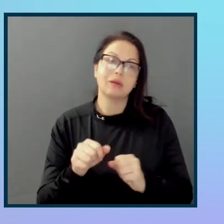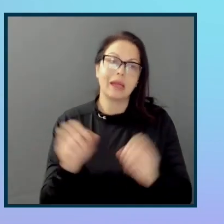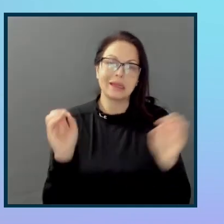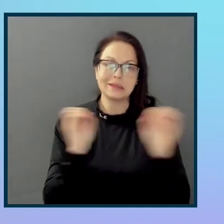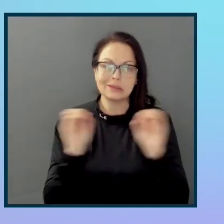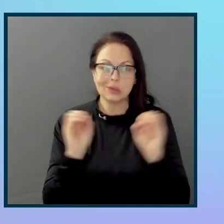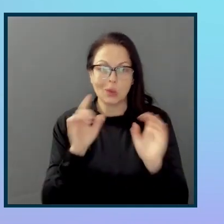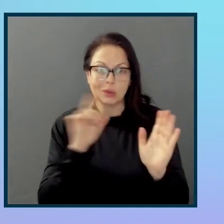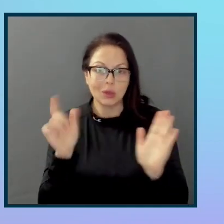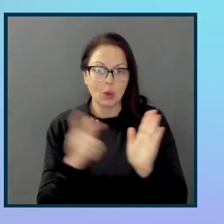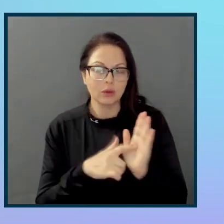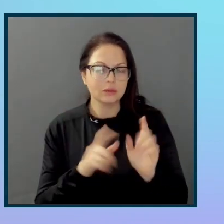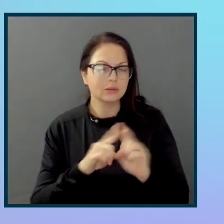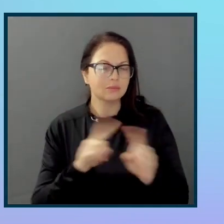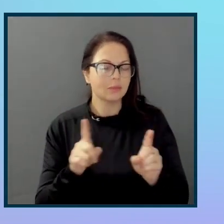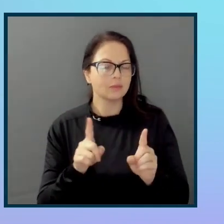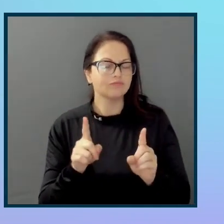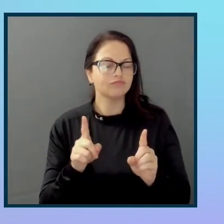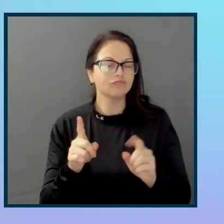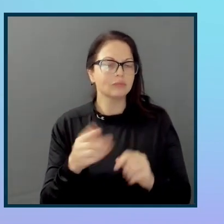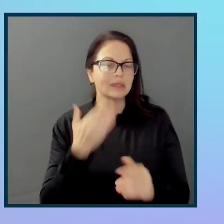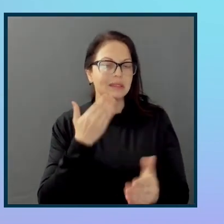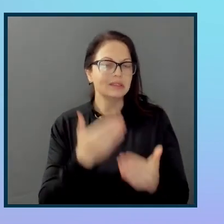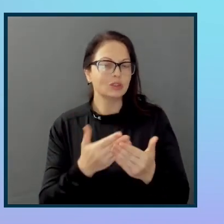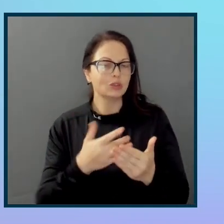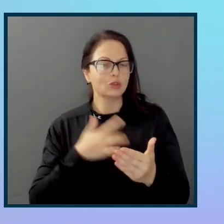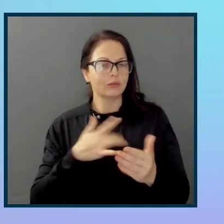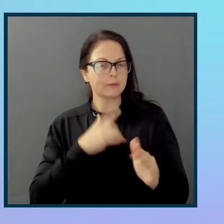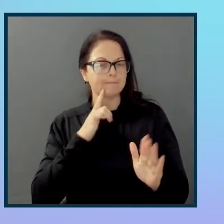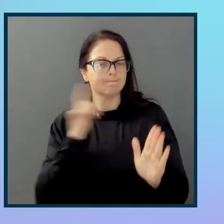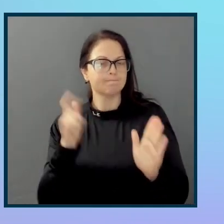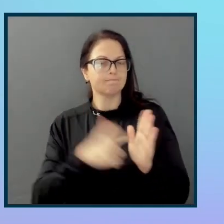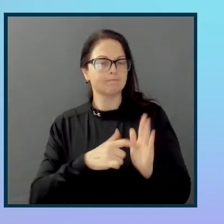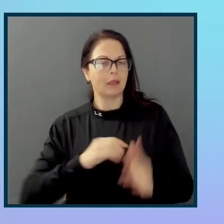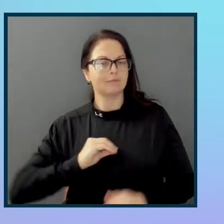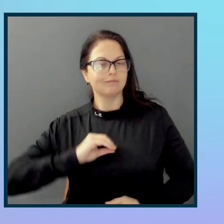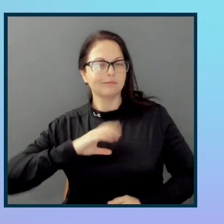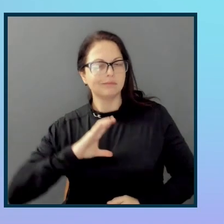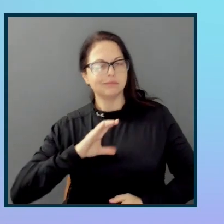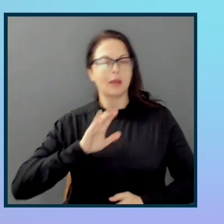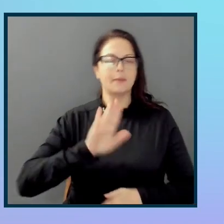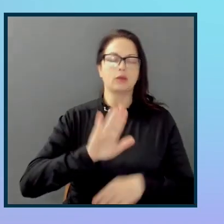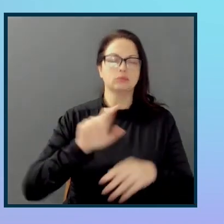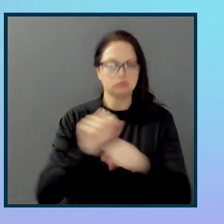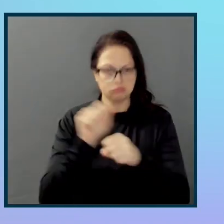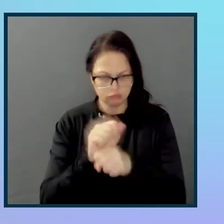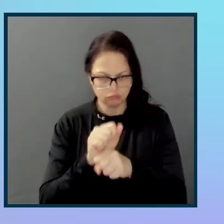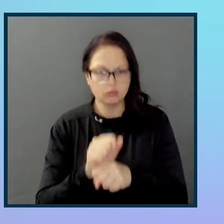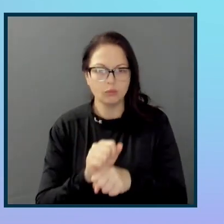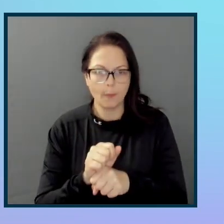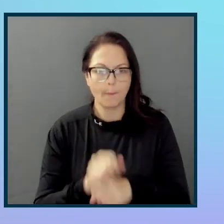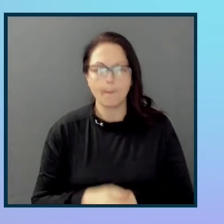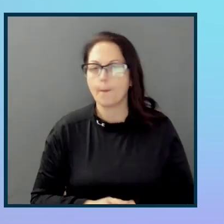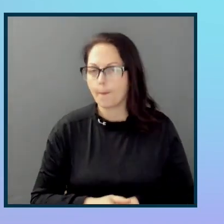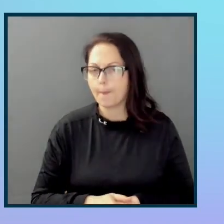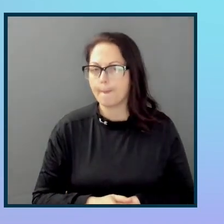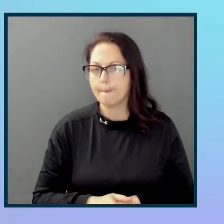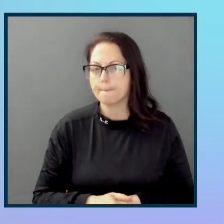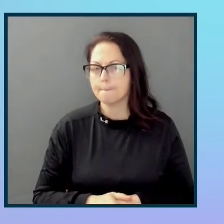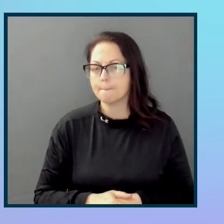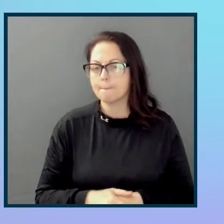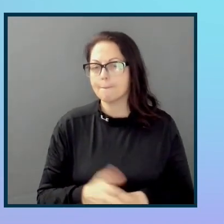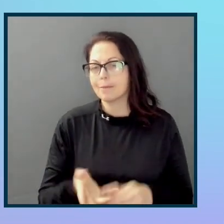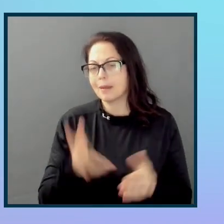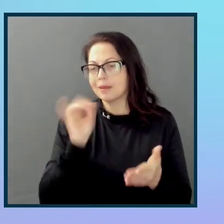know, they appreciate the extra effort that you're doing, you know, if you're in an informal network, for example, then that can be a really